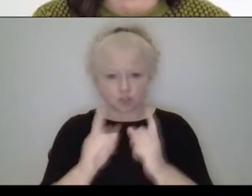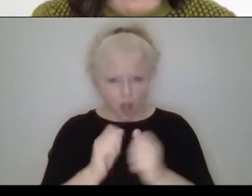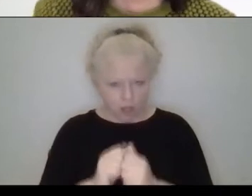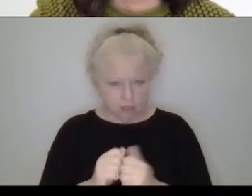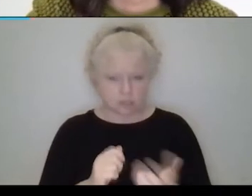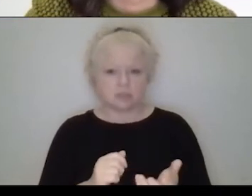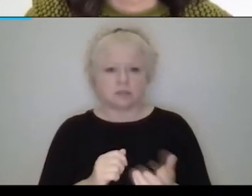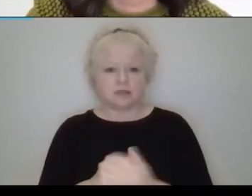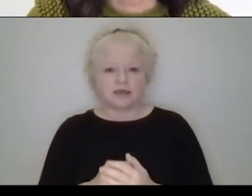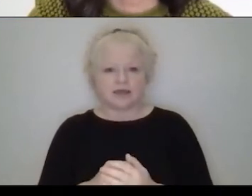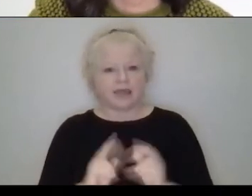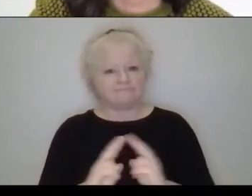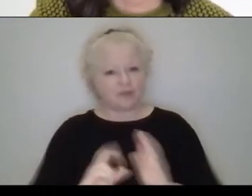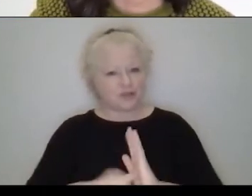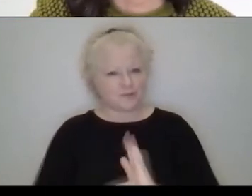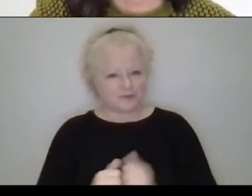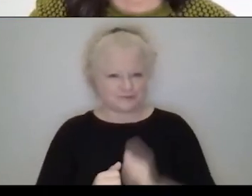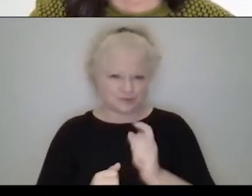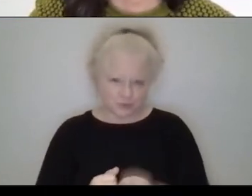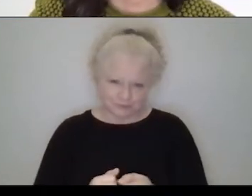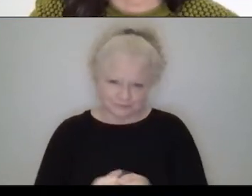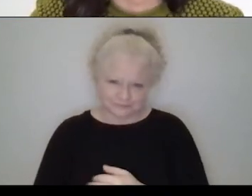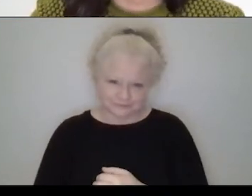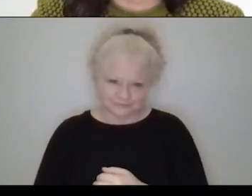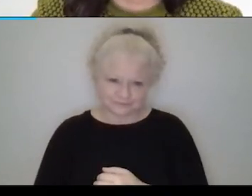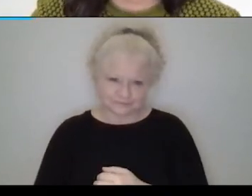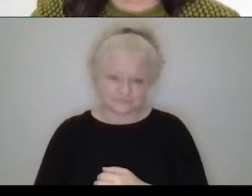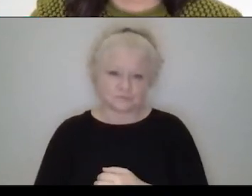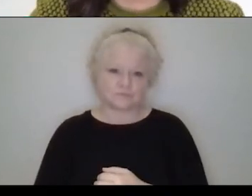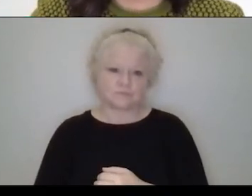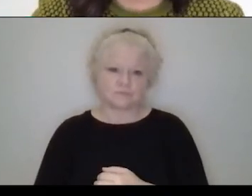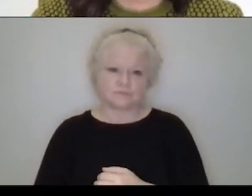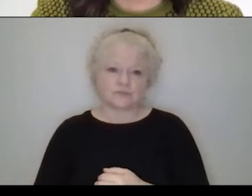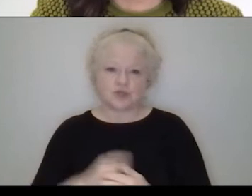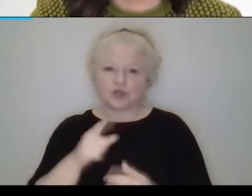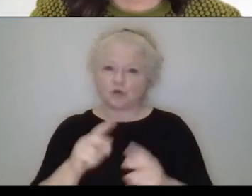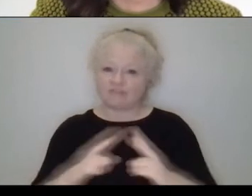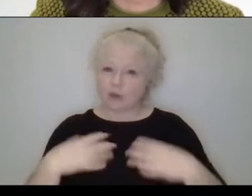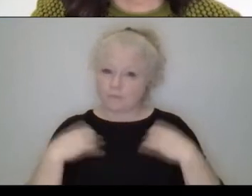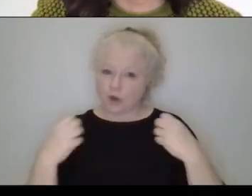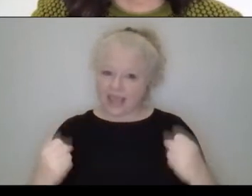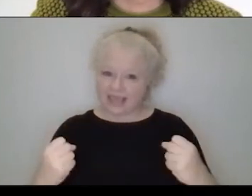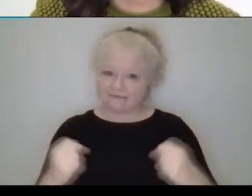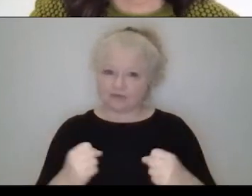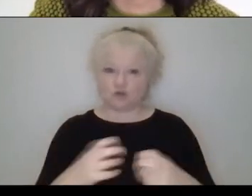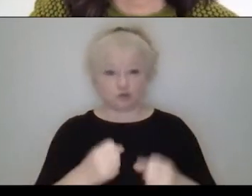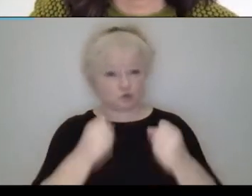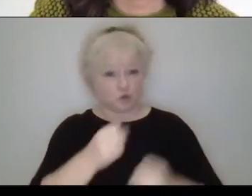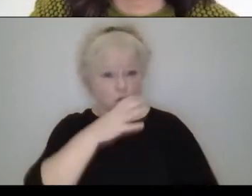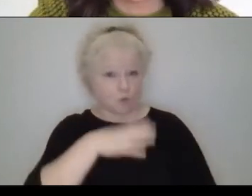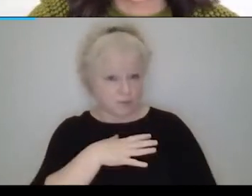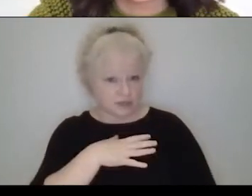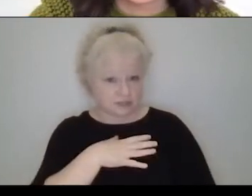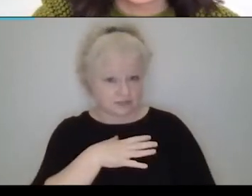by you. And also, um, just that you have, you're courageous and you have a strength. And I